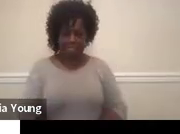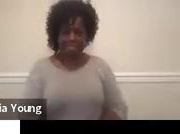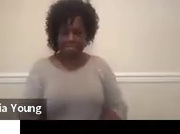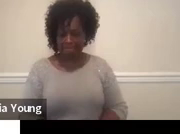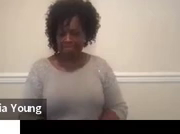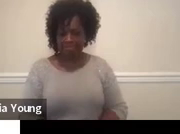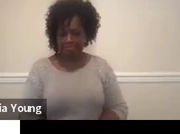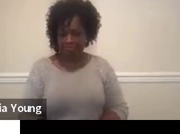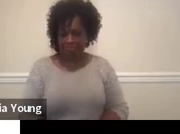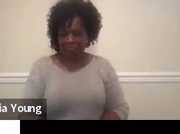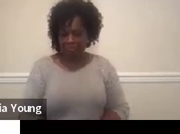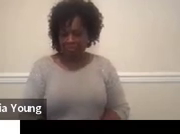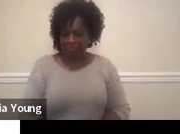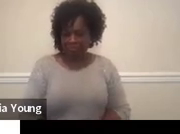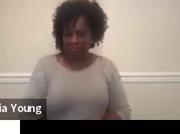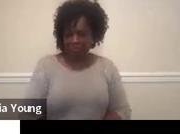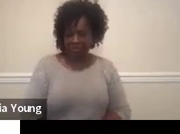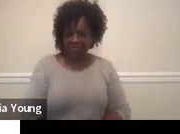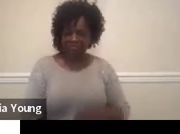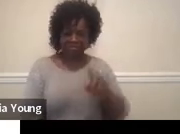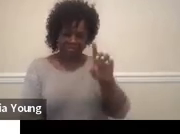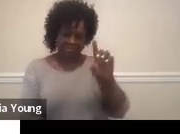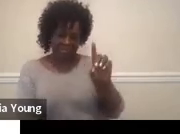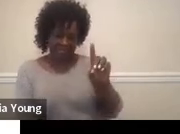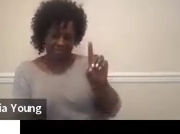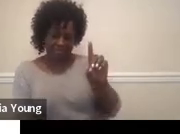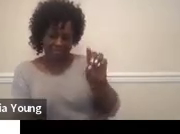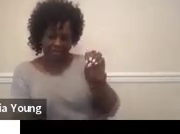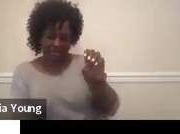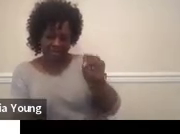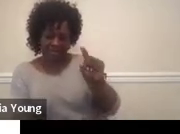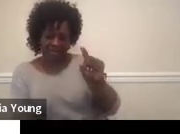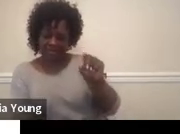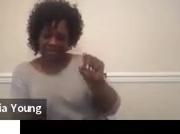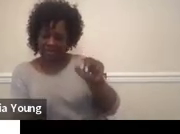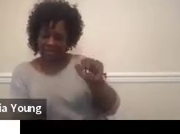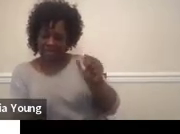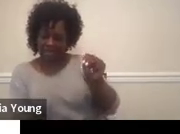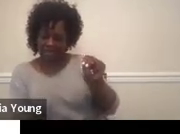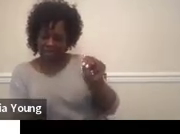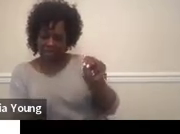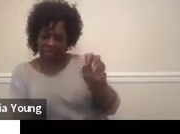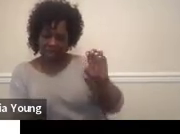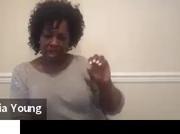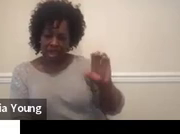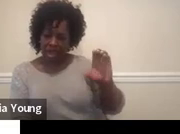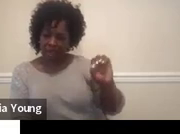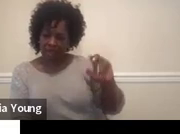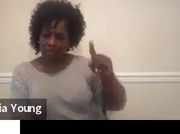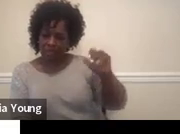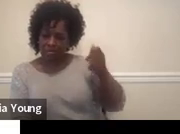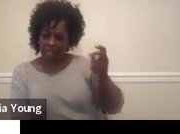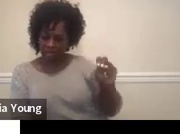Destination occupation is another one that Voc Rehab uses. So if your kid has a Voc Rehab